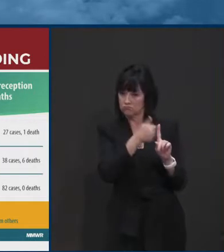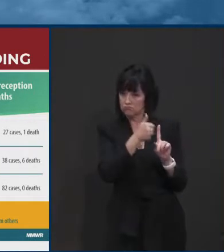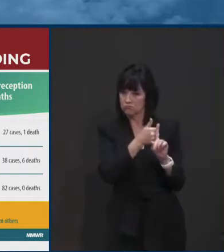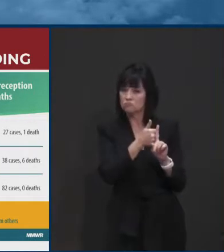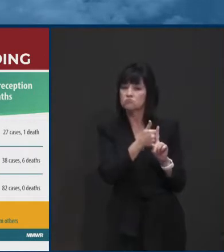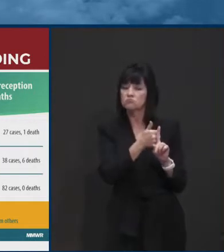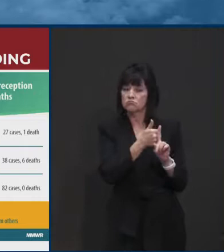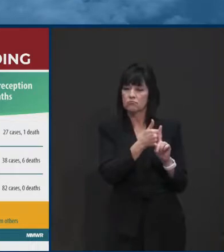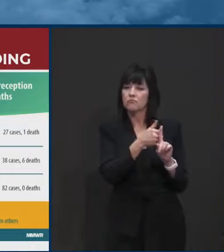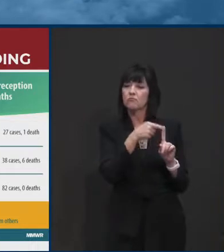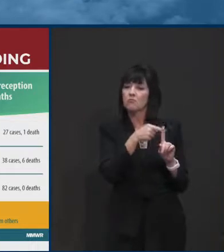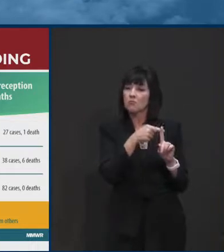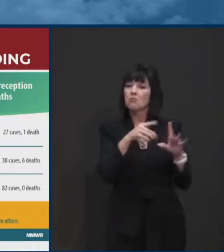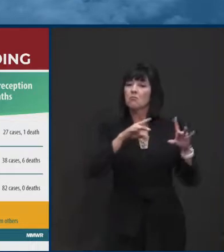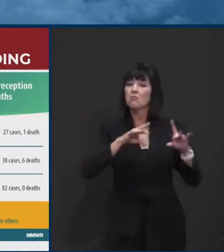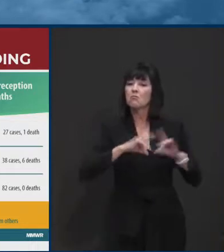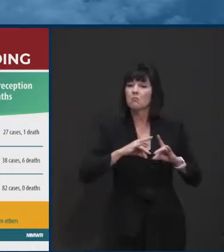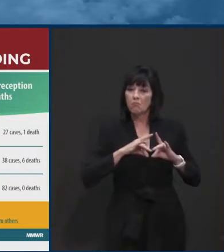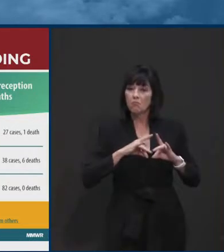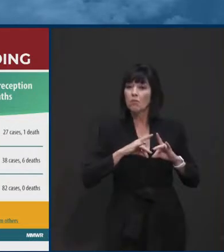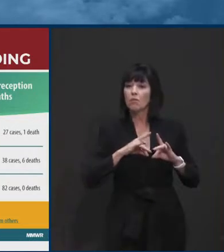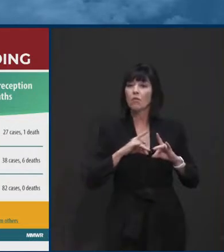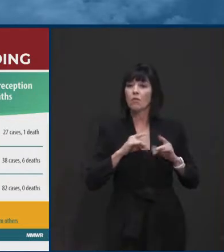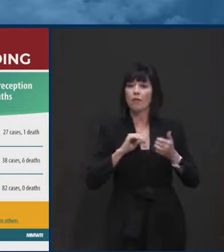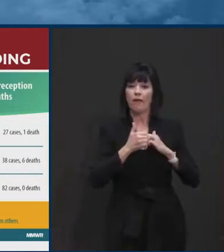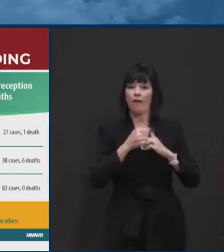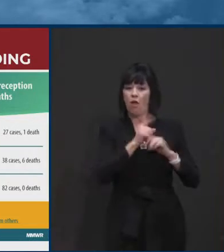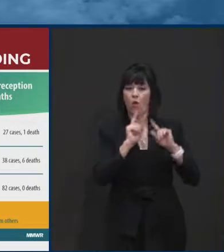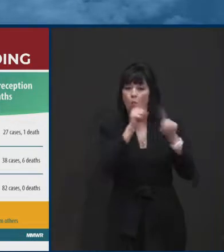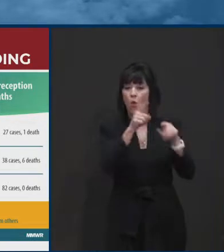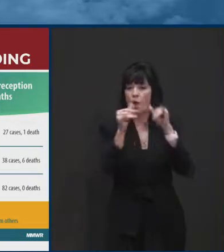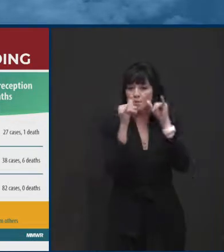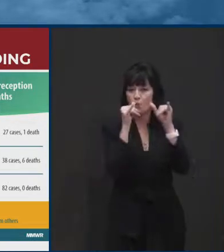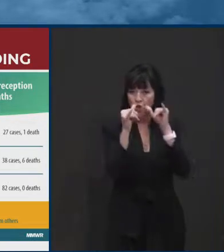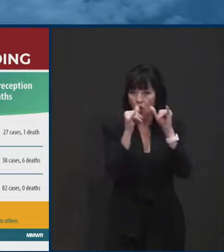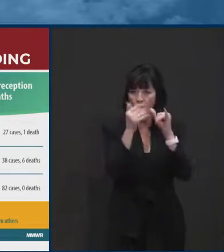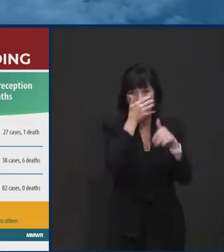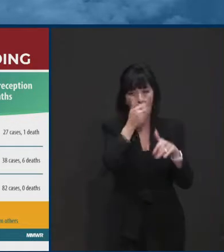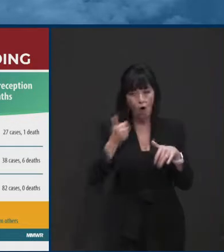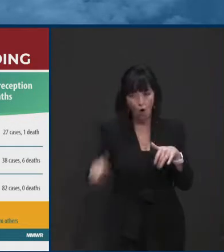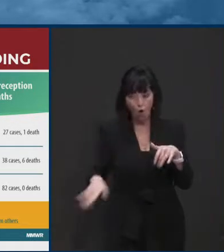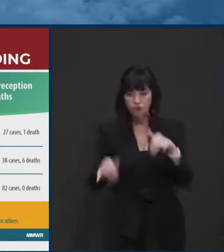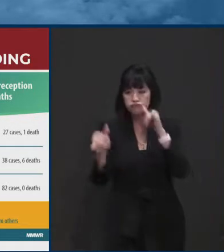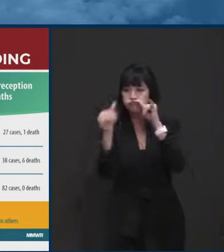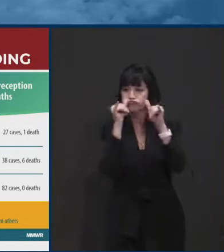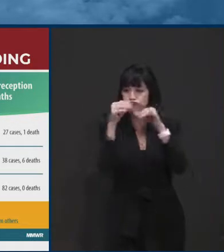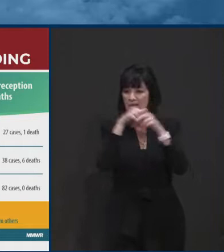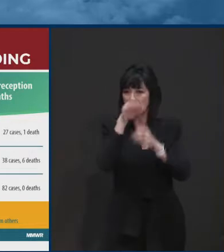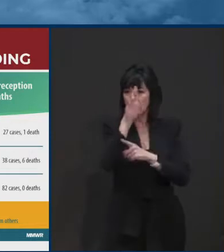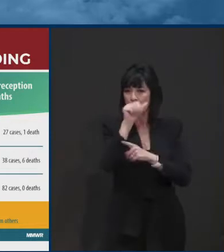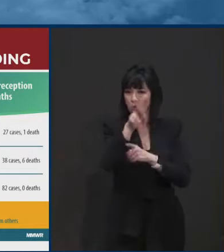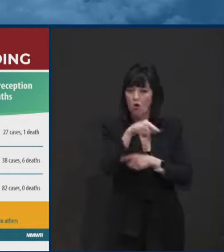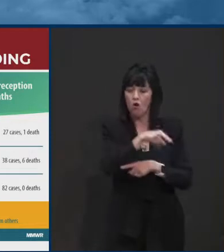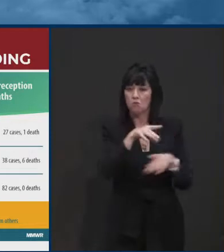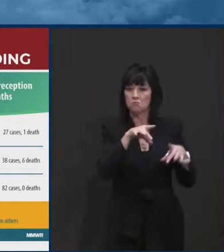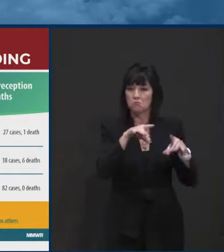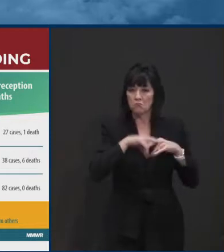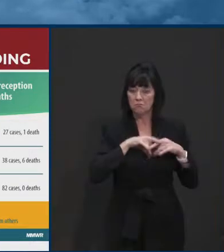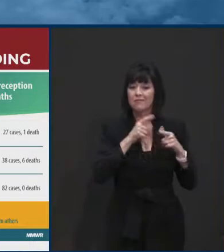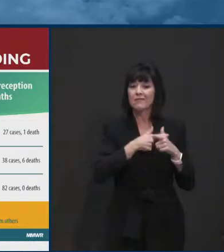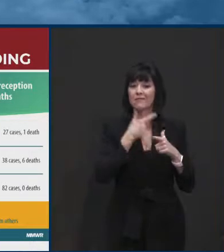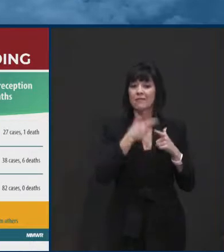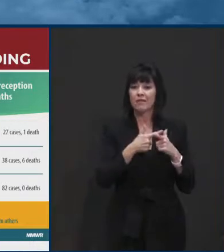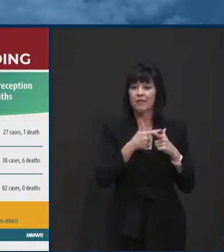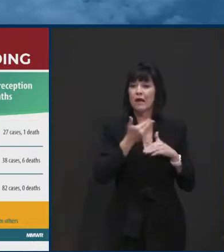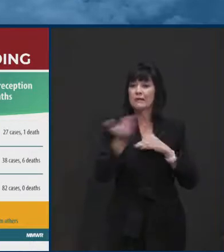at a long-term care facility. So, um, that, uh, may very well be how the spread was brought into a long-term care facility.